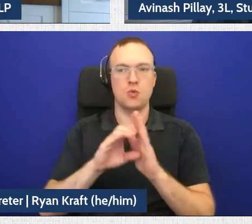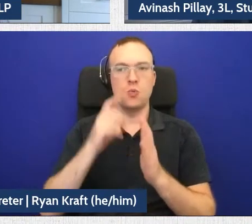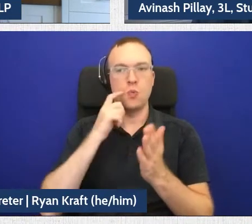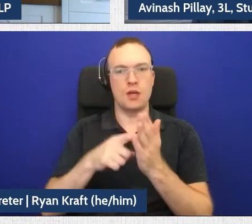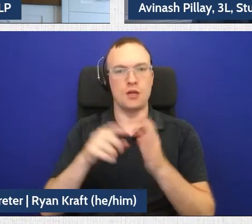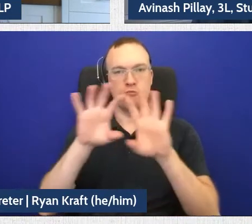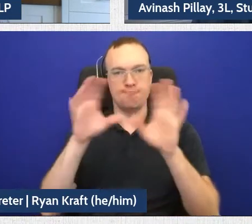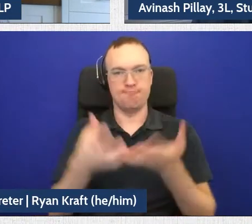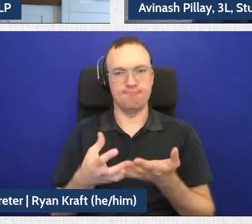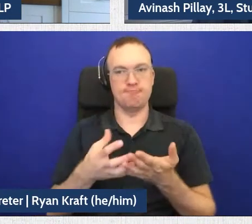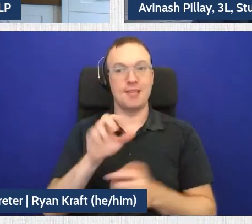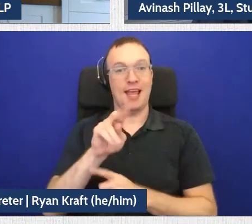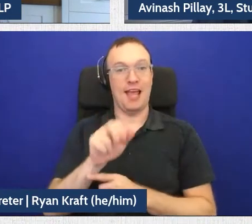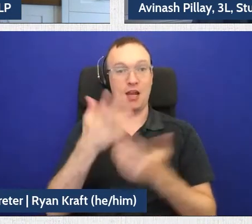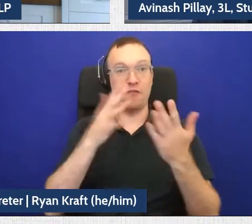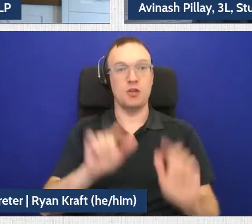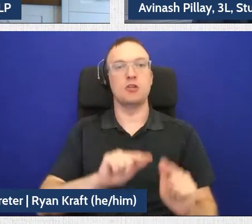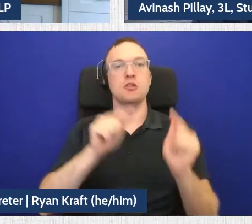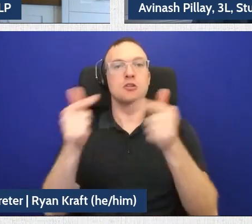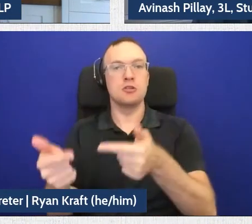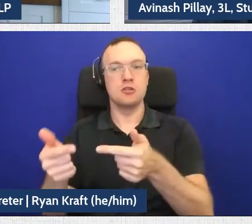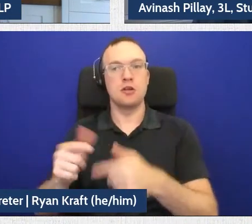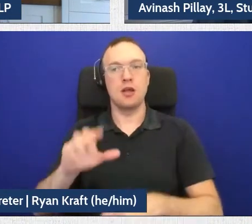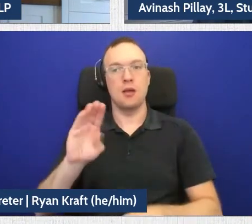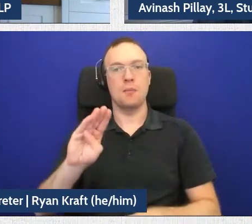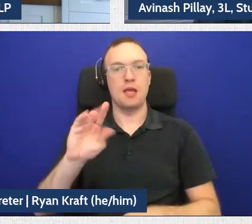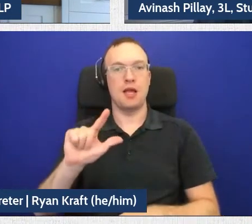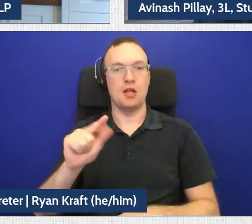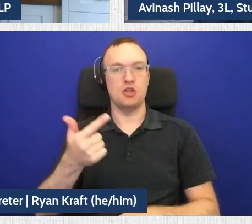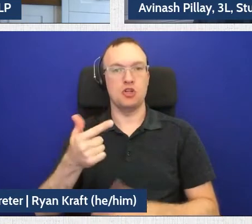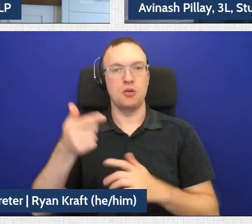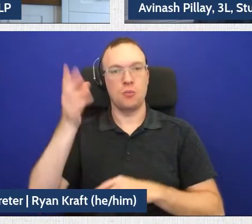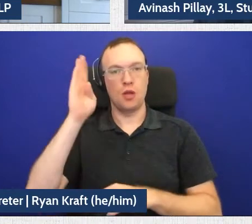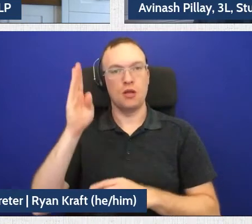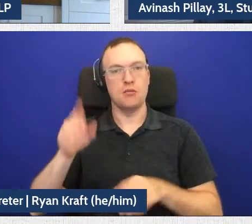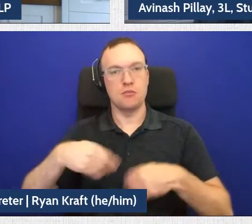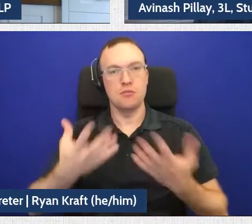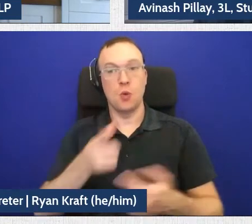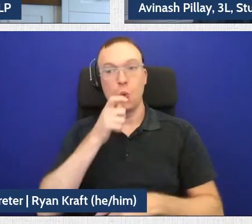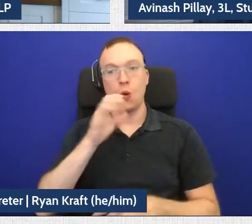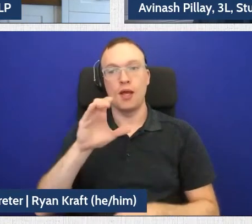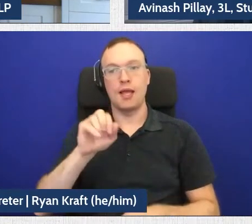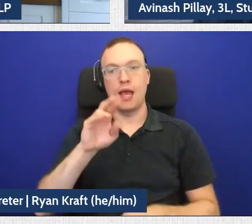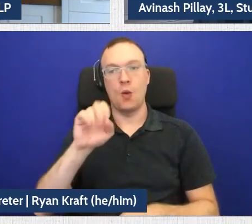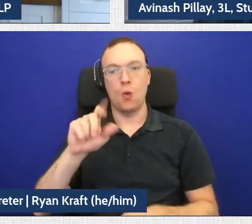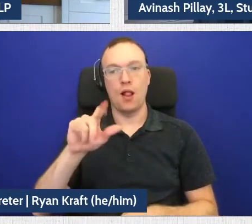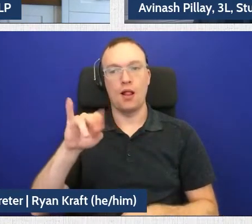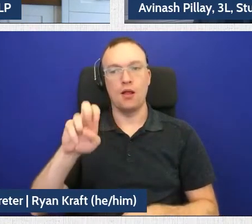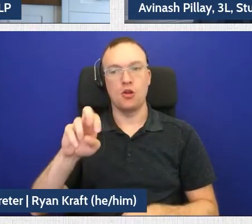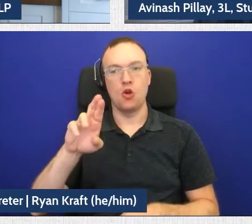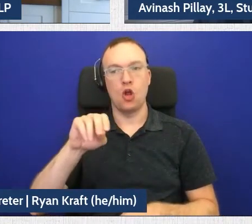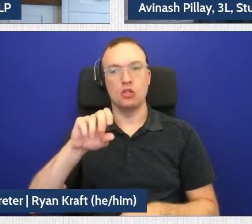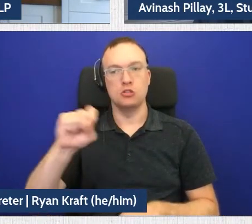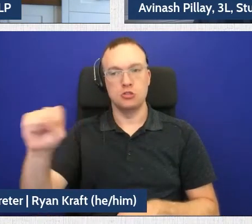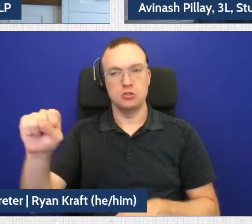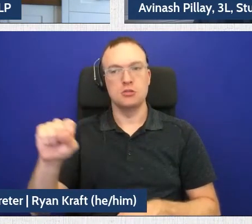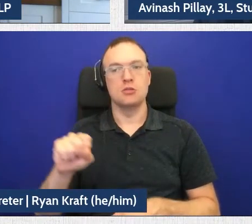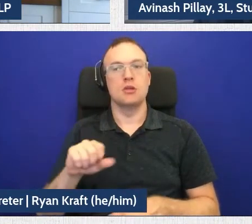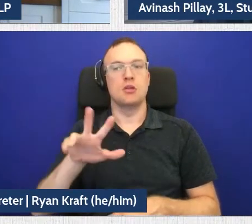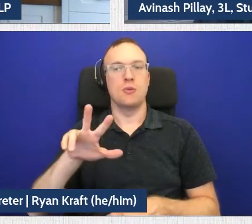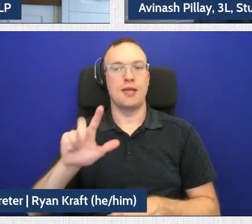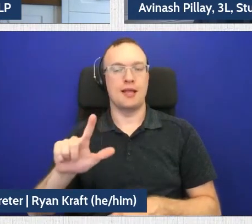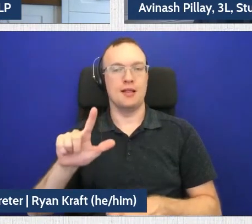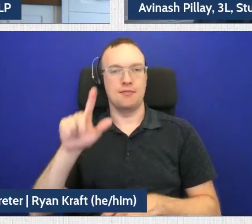After Ana has presented, the BLG presentation will be delivered by Caroline Ross, a 3L Innovation Intern with